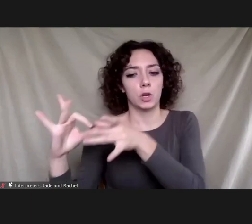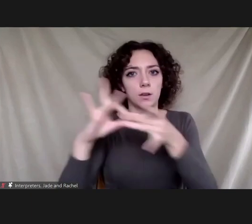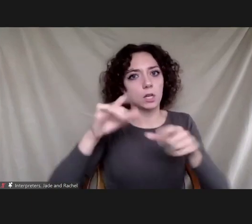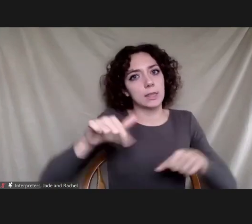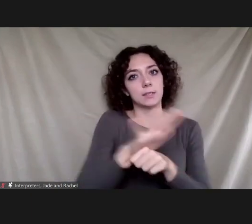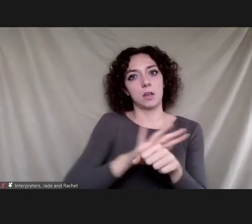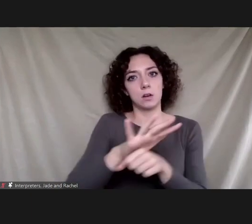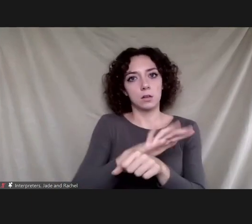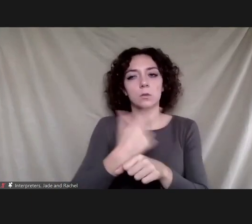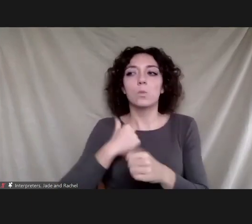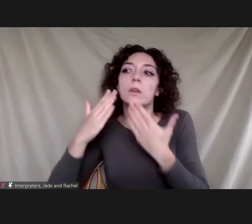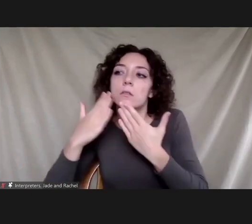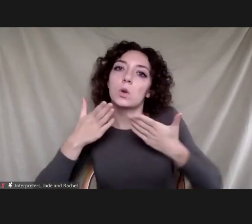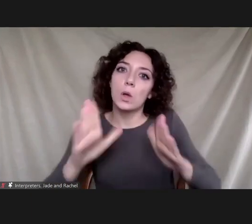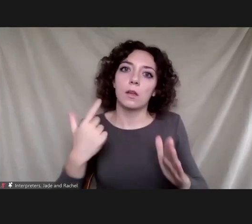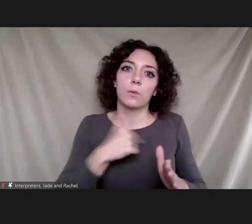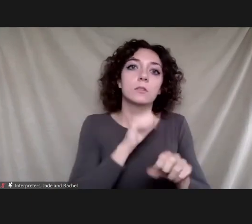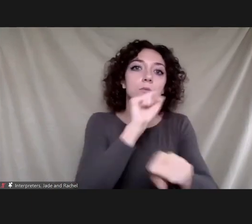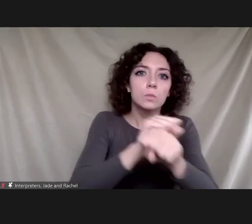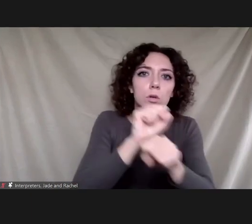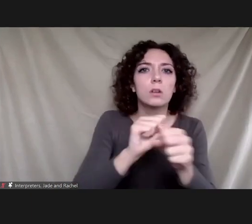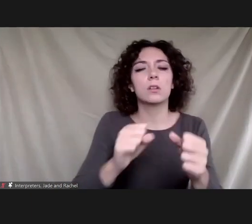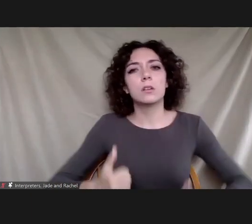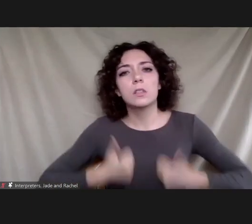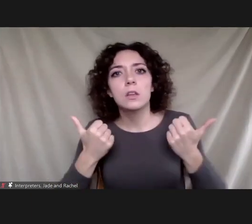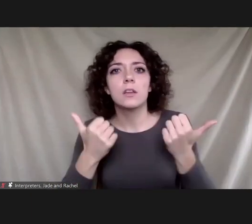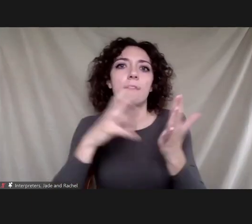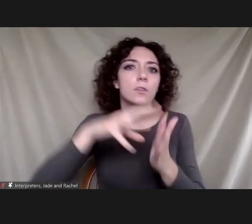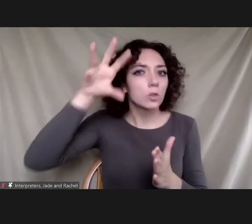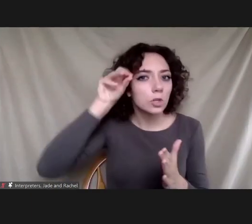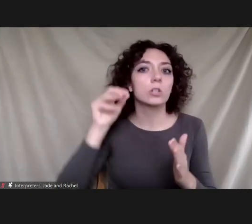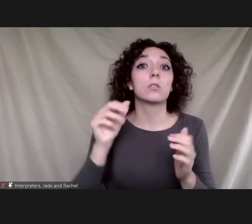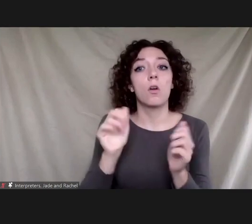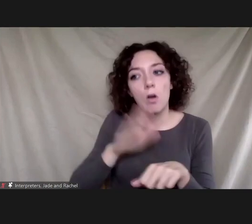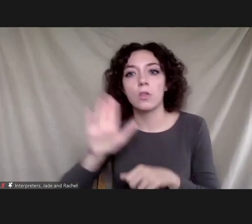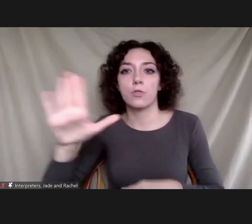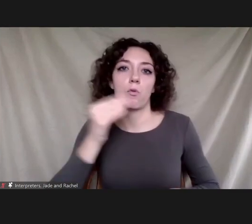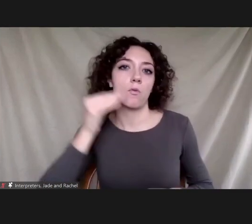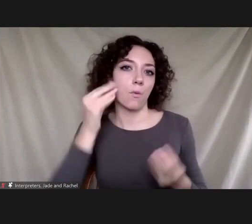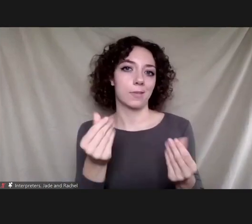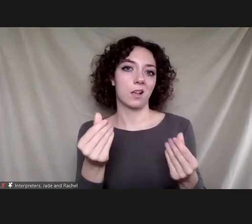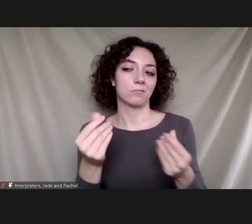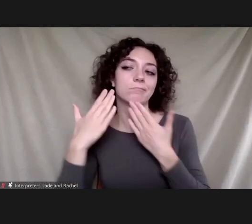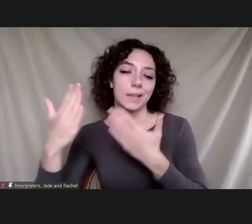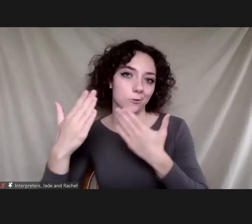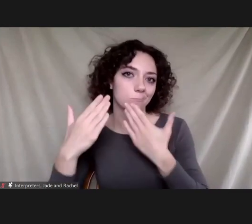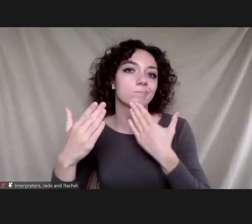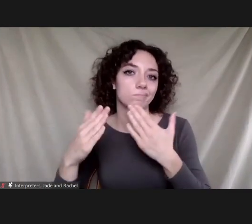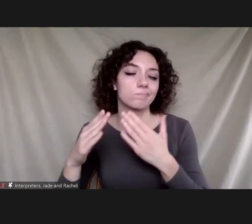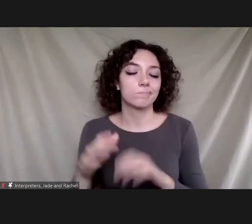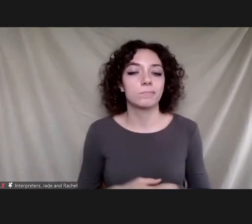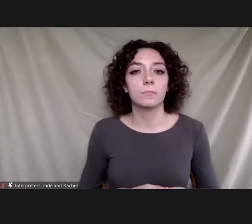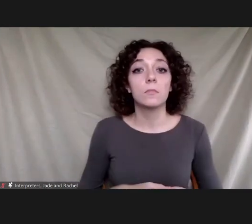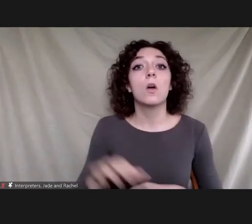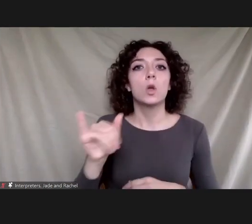them for allowing us to live work learn and collaborate on their traditional homeland next i would like to dedicate